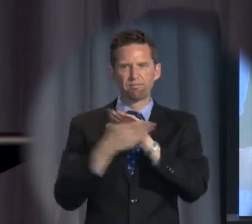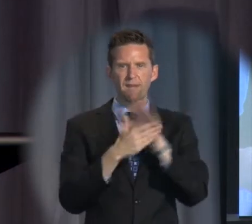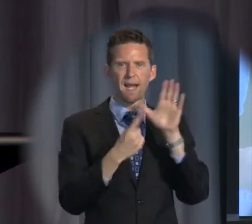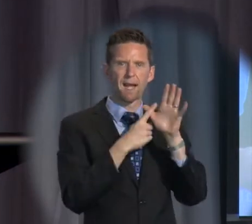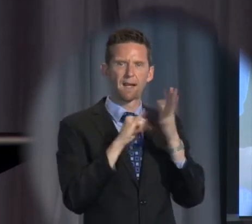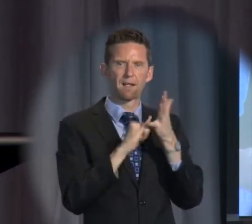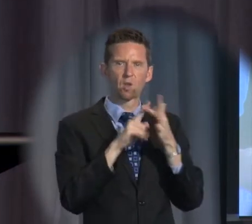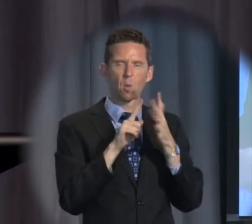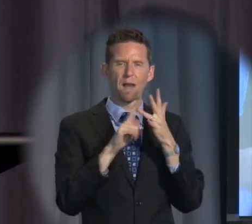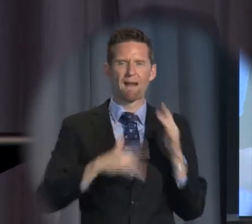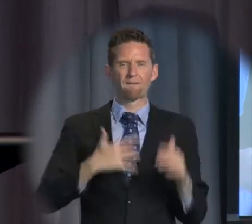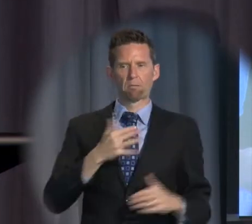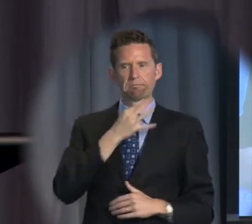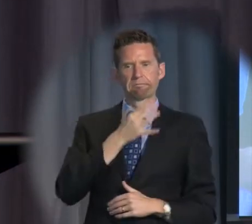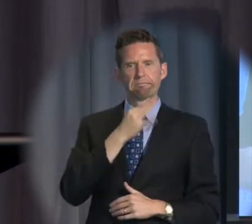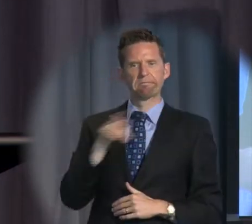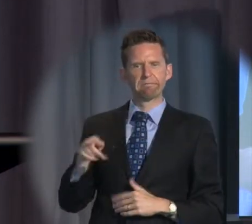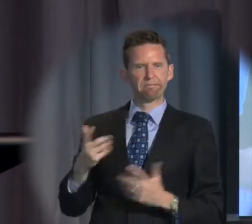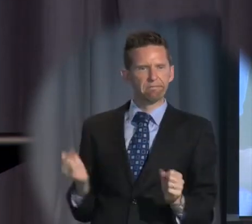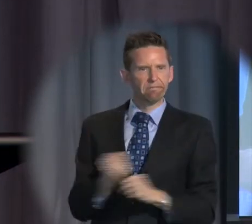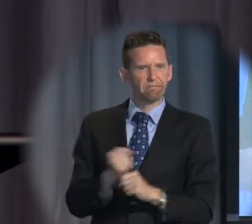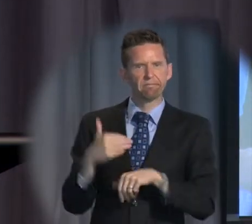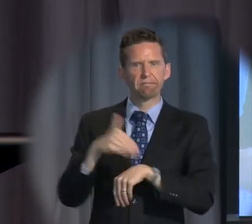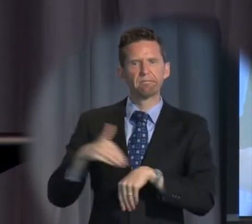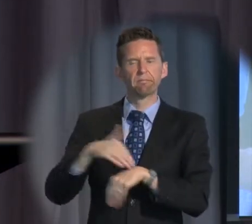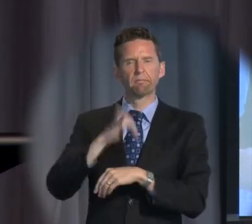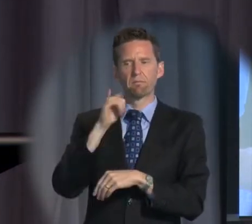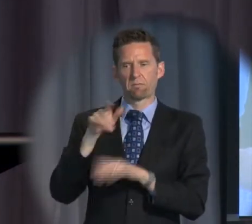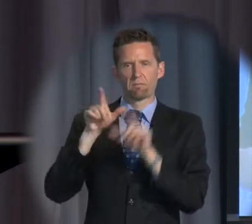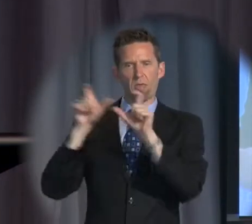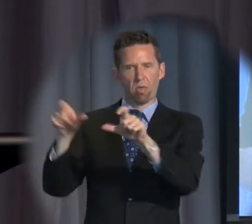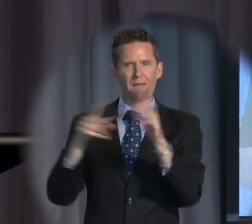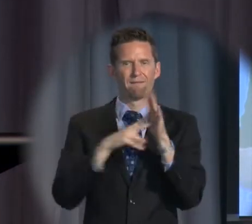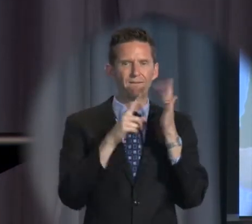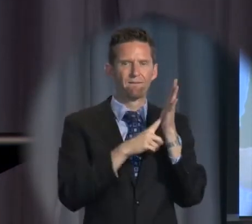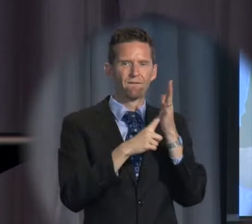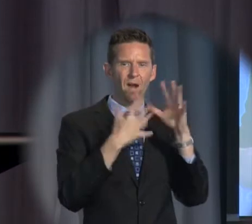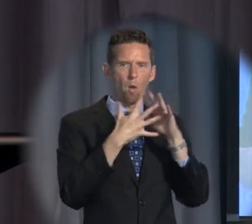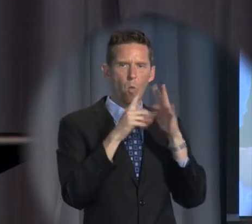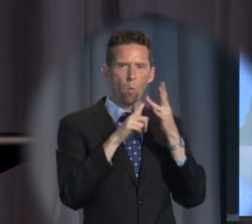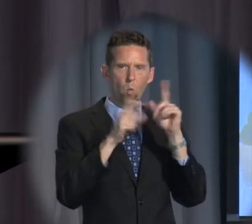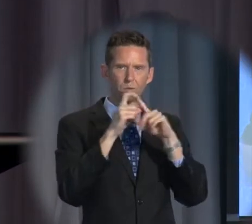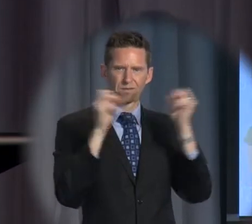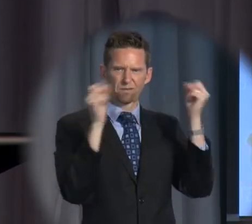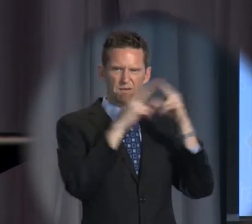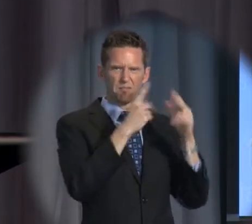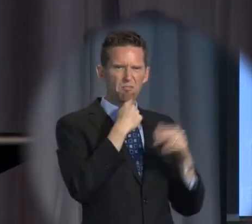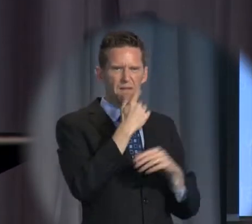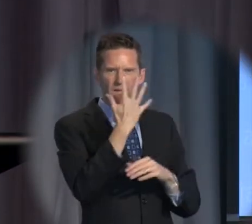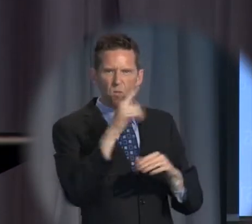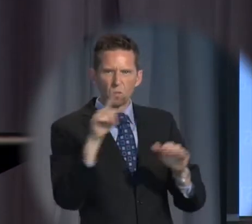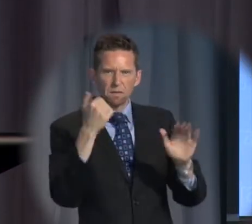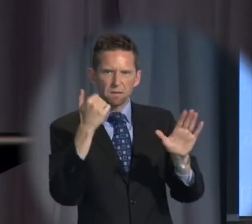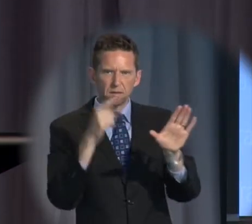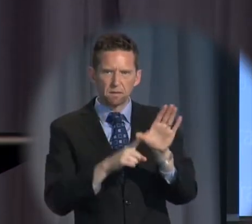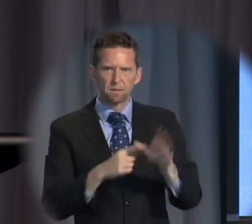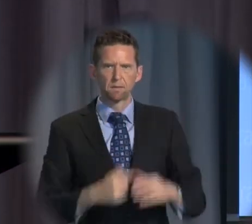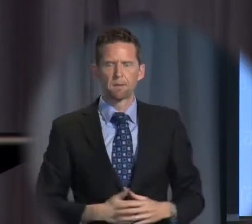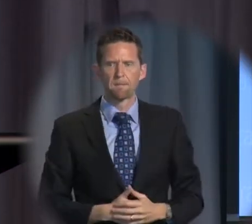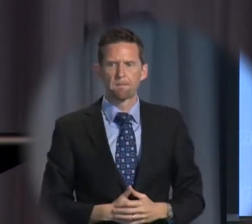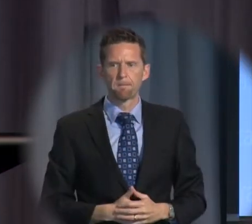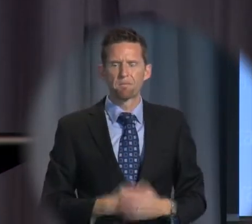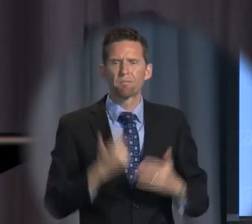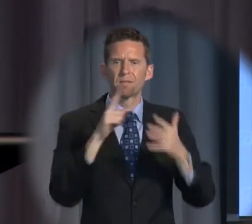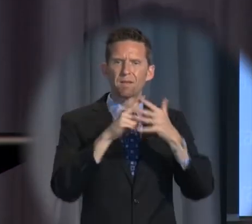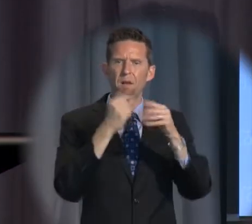a security risk by ASIO held in Villawood for five or six years. By comparison, for example, in the